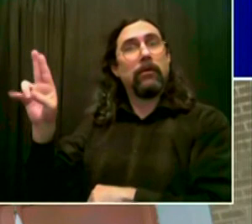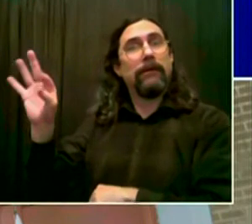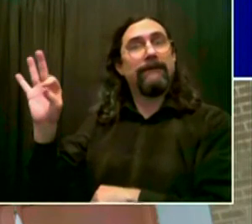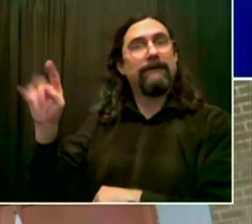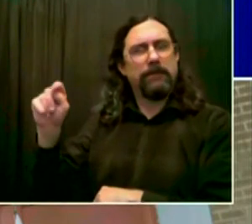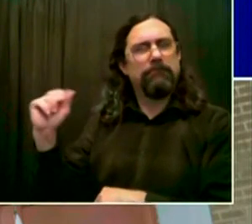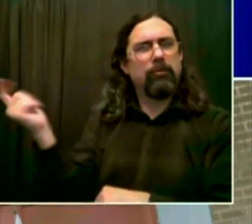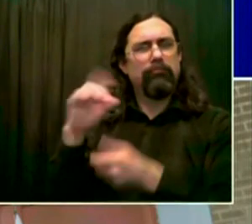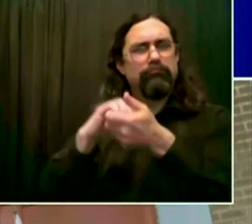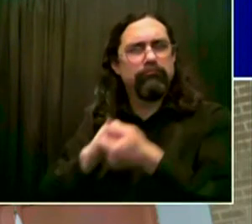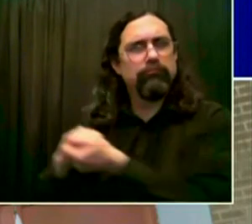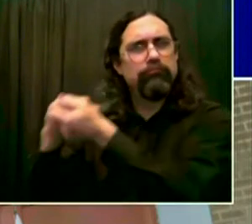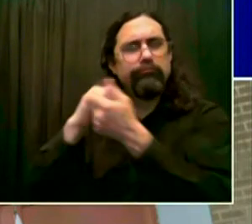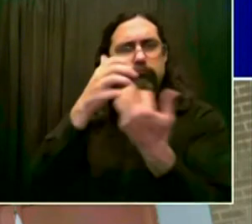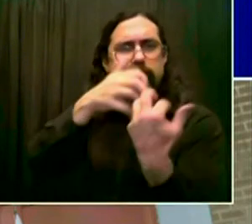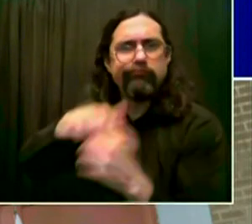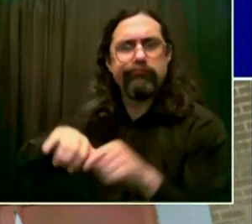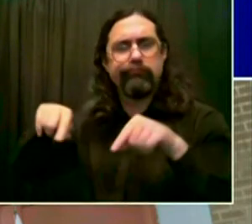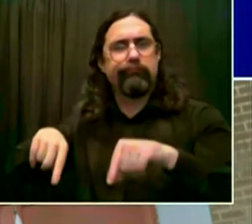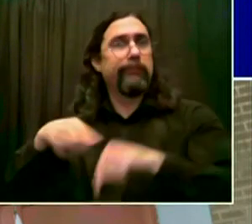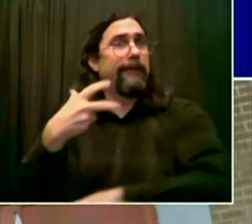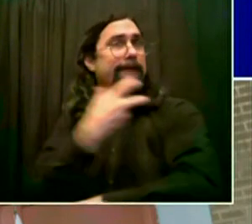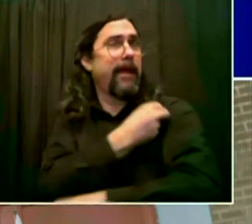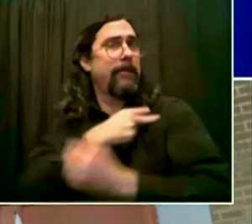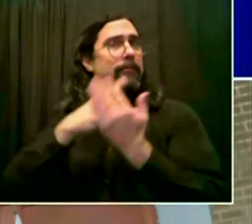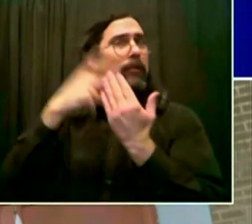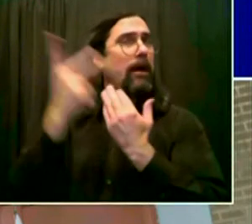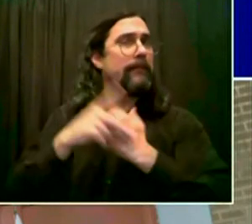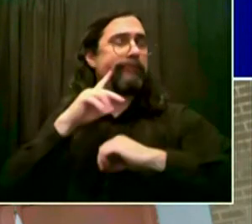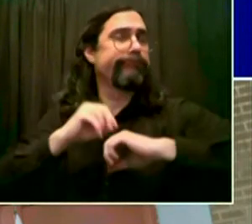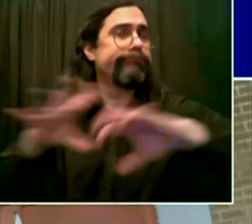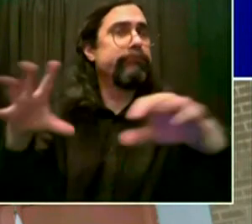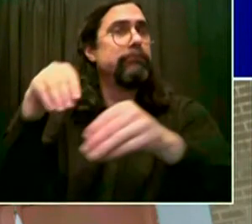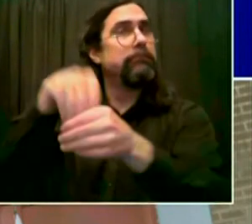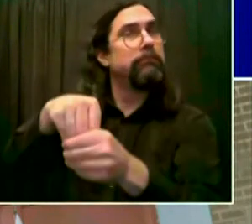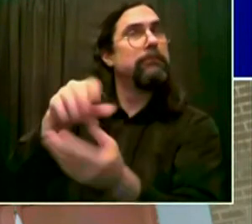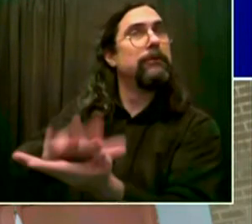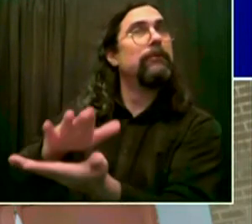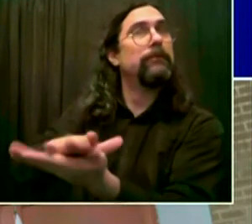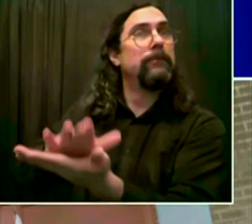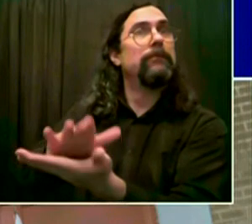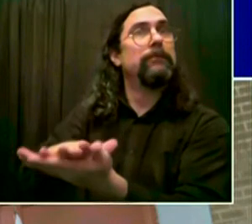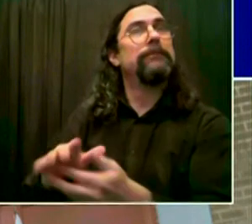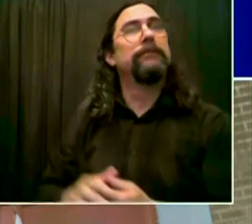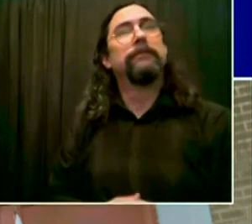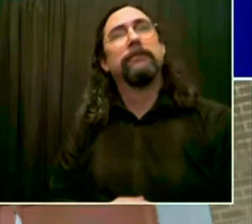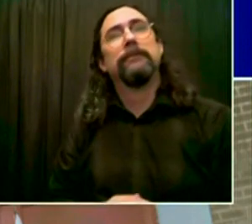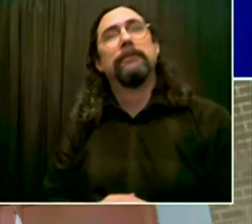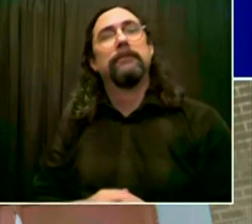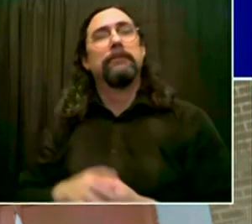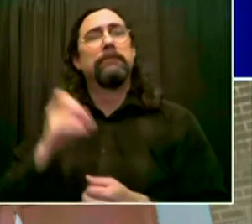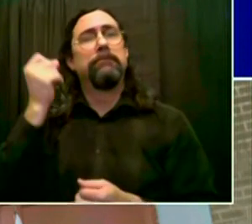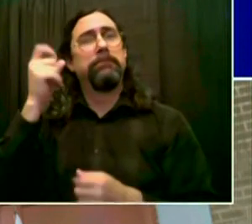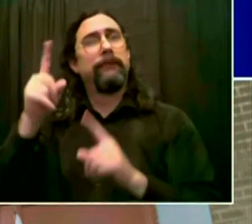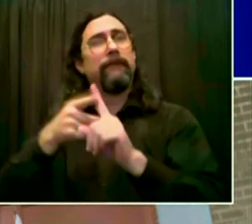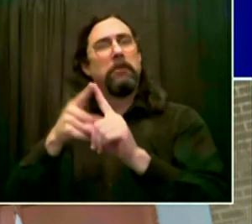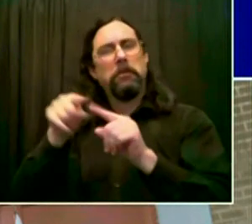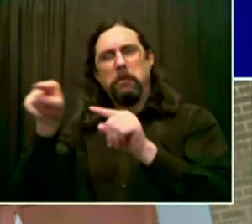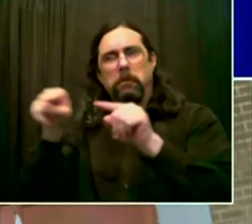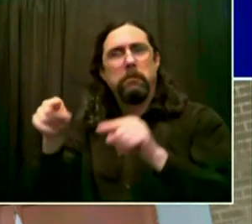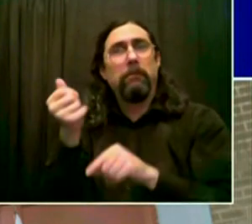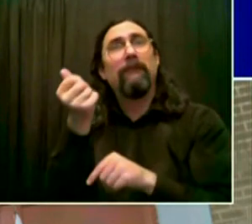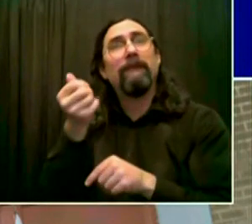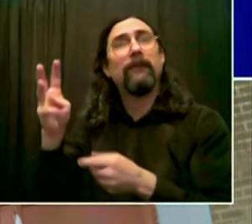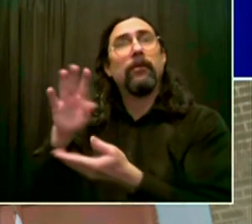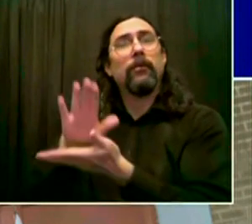We're going to see how it goes. We're going to get the most done we can between now and the end of school later this month. But it's going to be a way to reach a lot of young